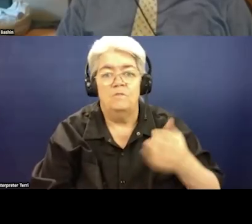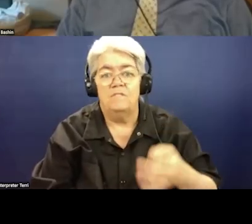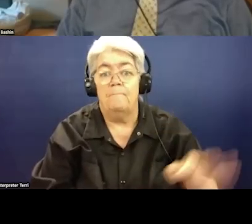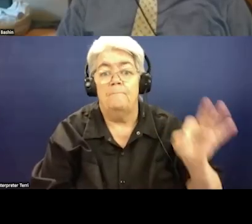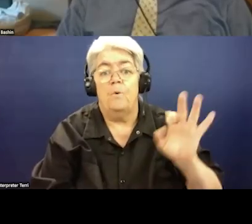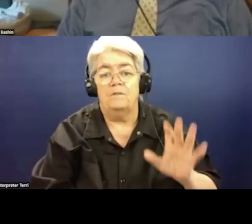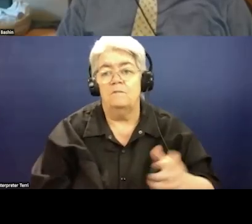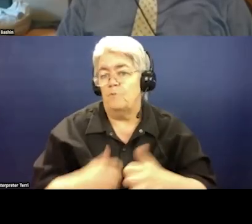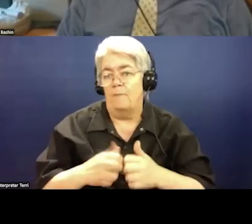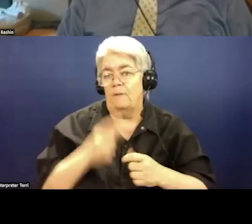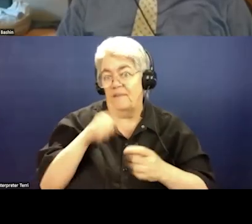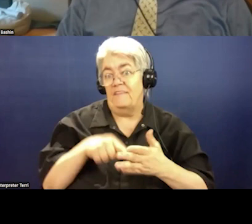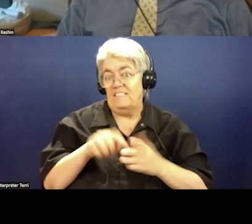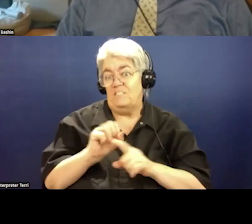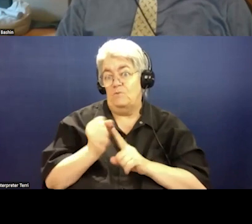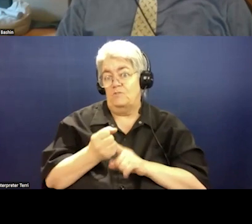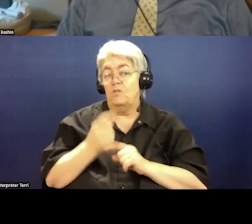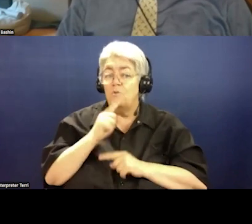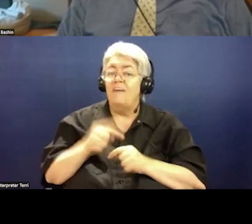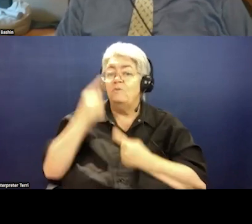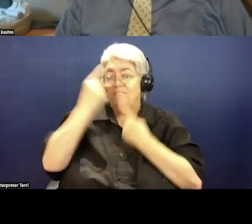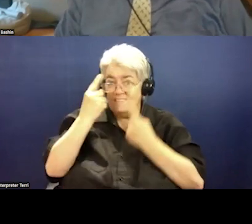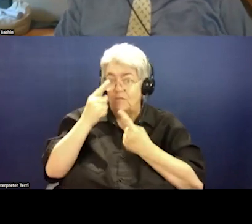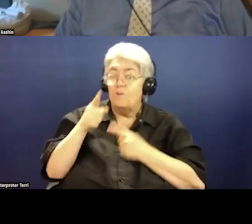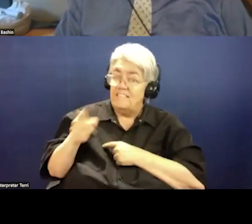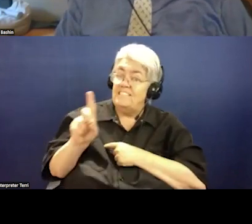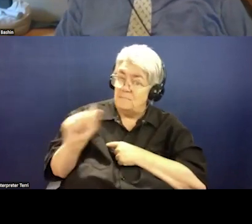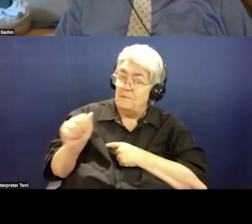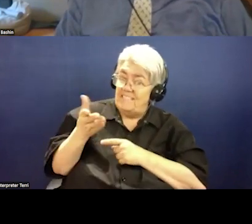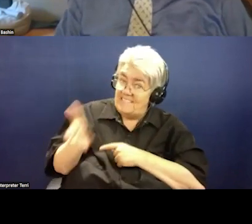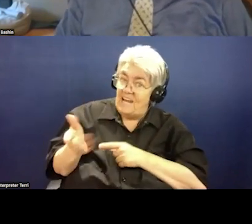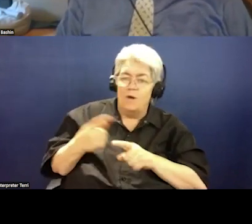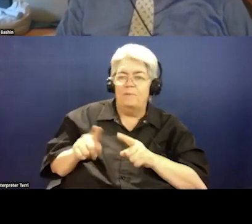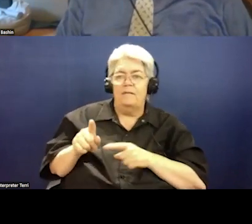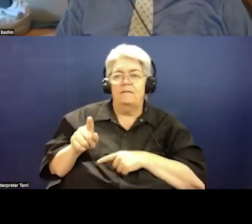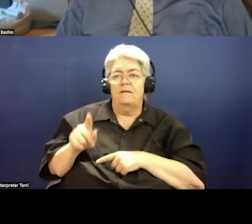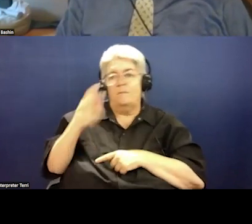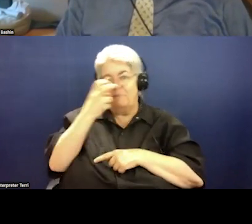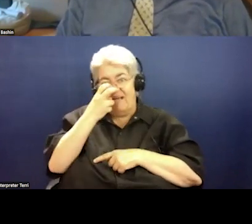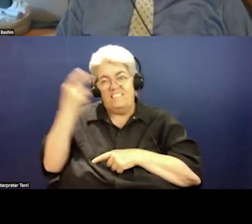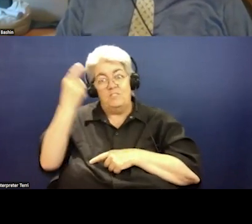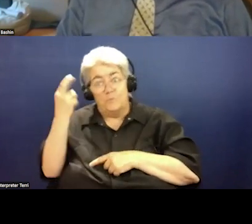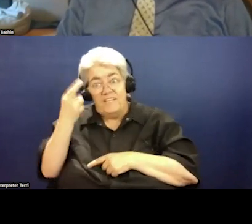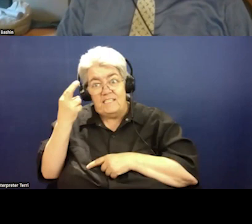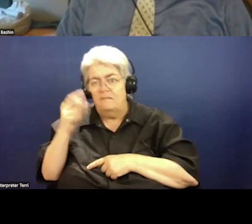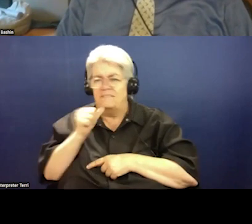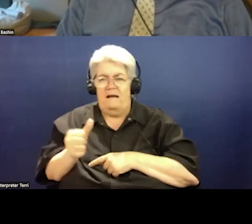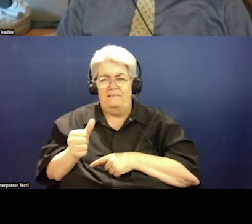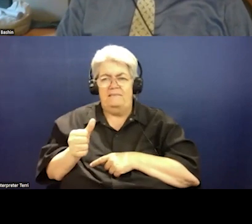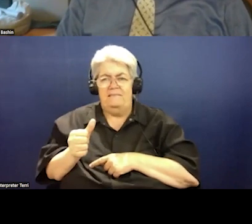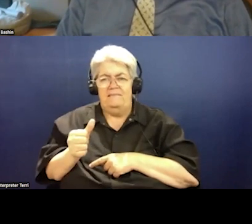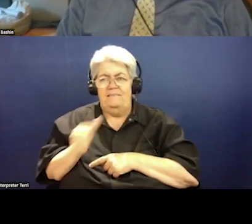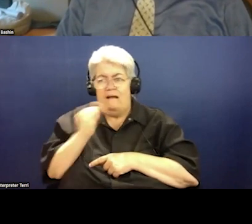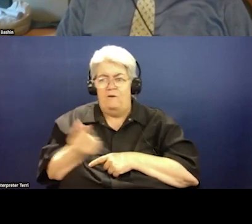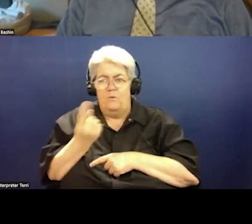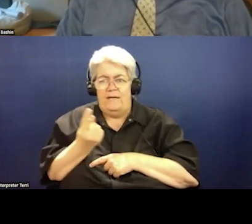disability needs to be accommodated, but don't just assume that blindness, if it's present, is the biggest reason why you're having that